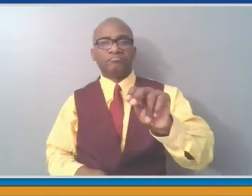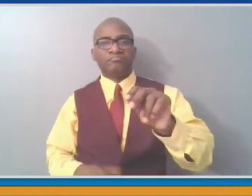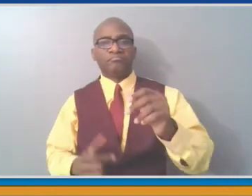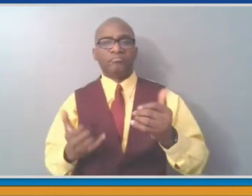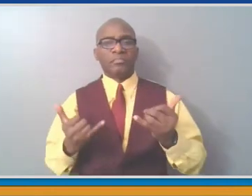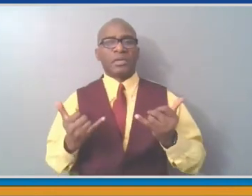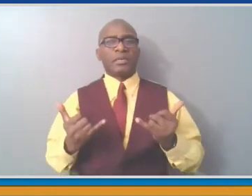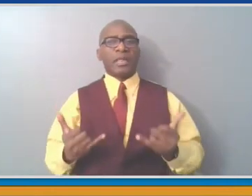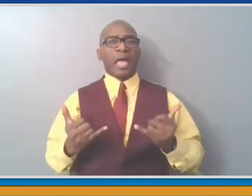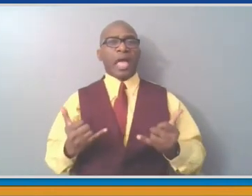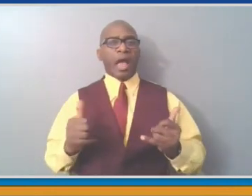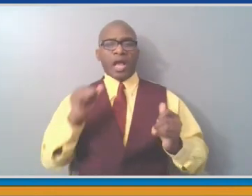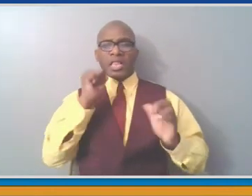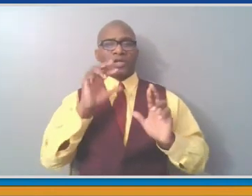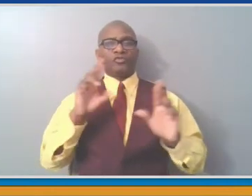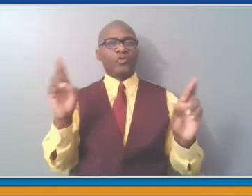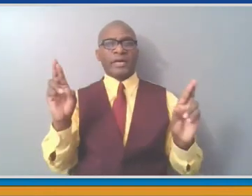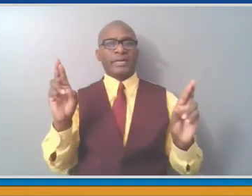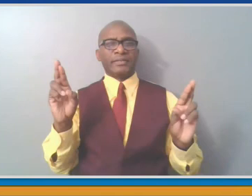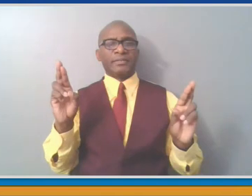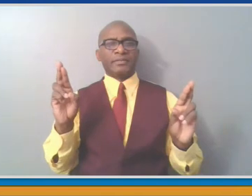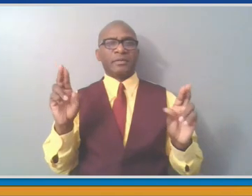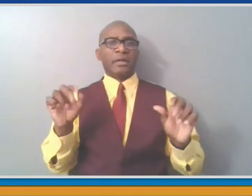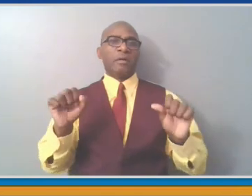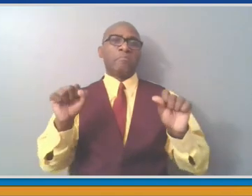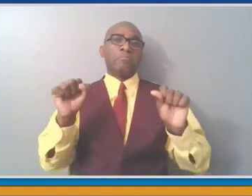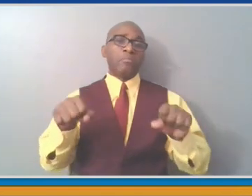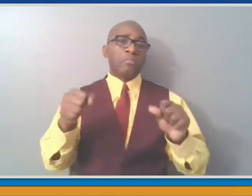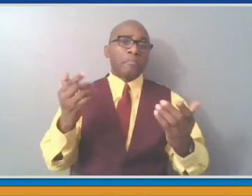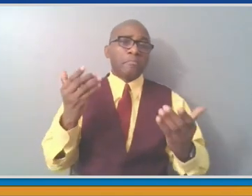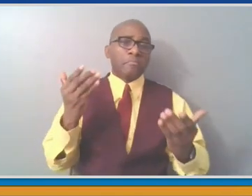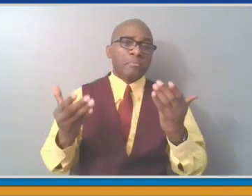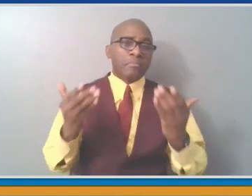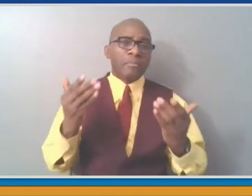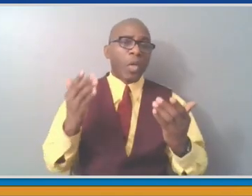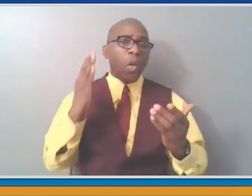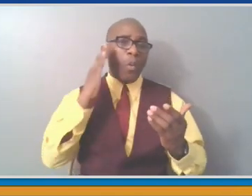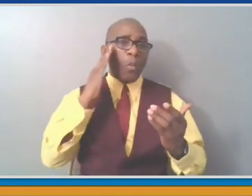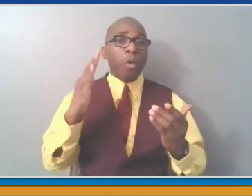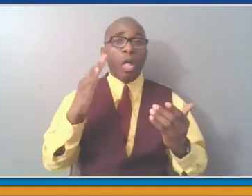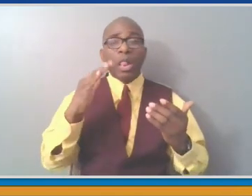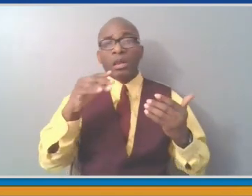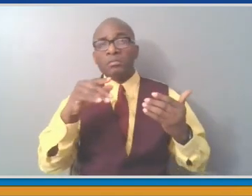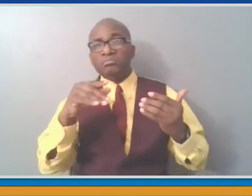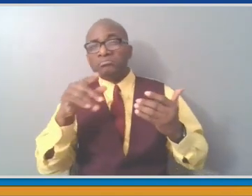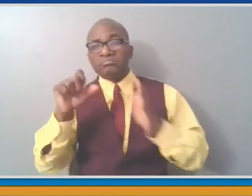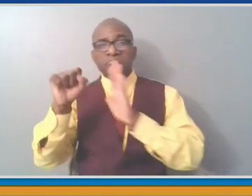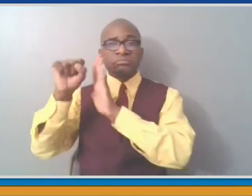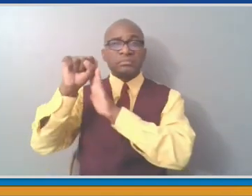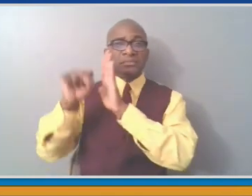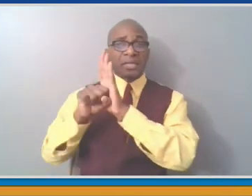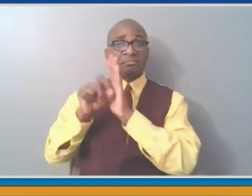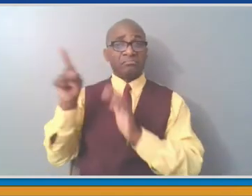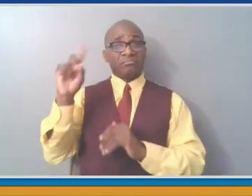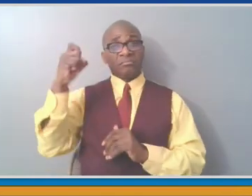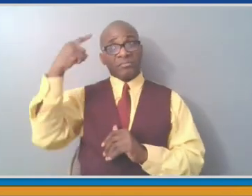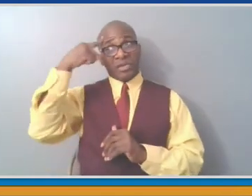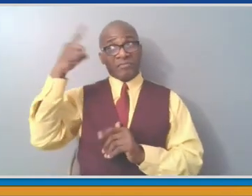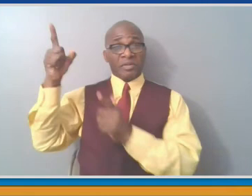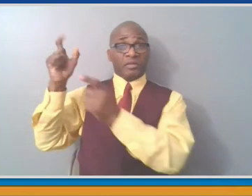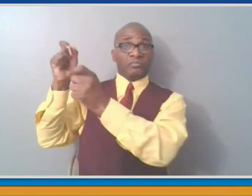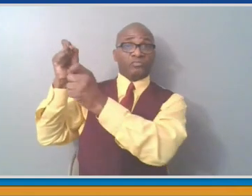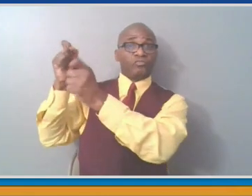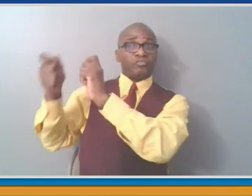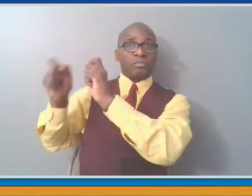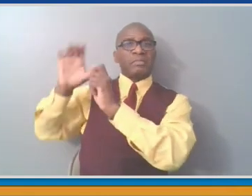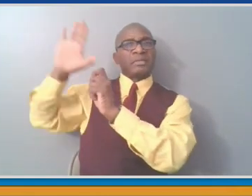greater supply than demand, but we're not at that point yet. I'm sure that's part of the discussion that the state has had, but it's not just about